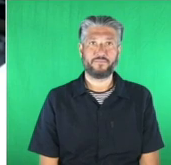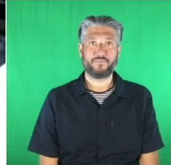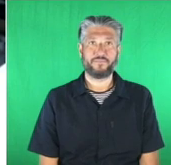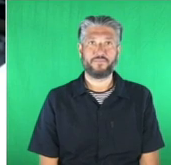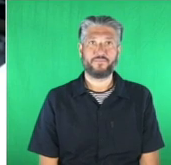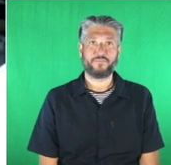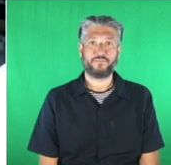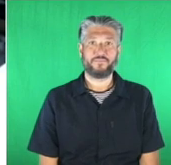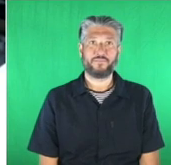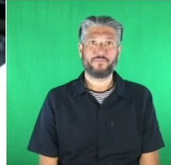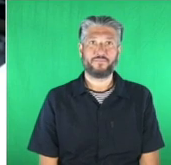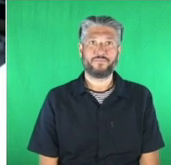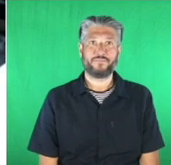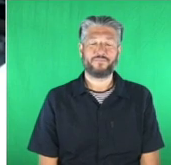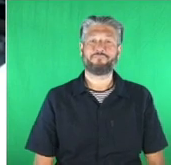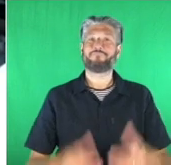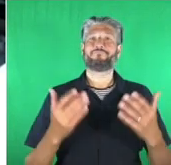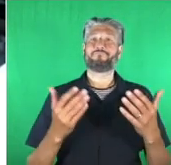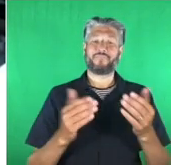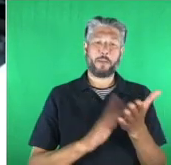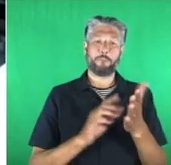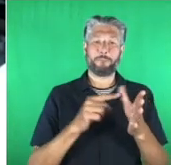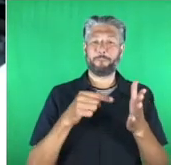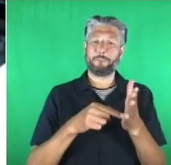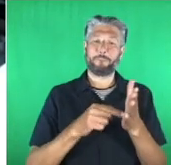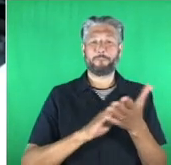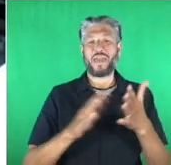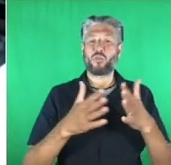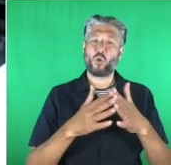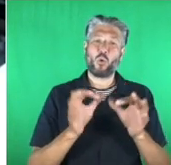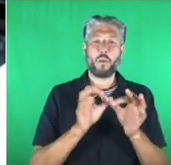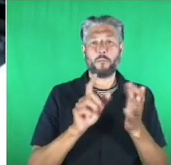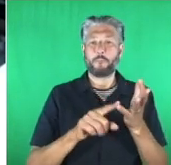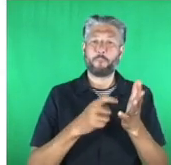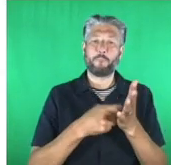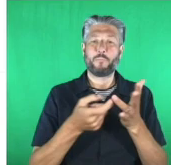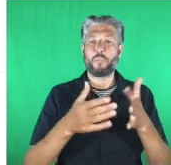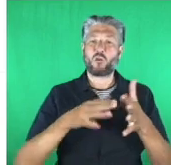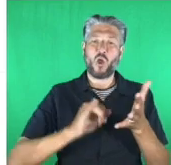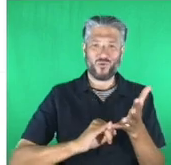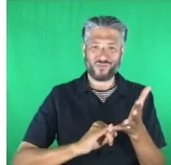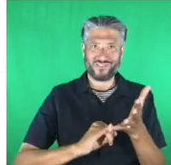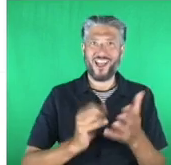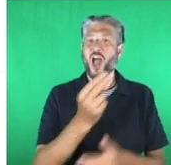it's matthew burrows and the artist support pledge well done matthew